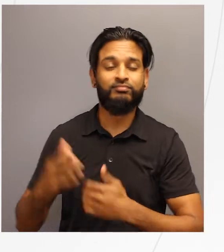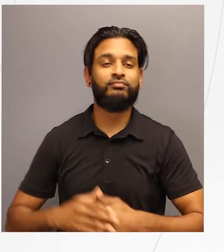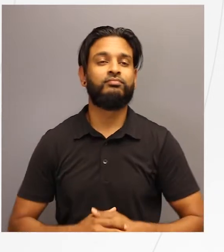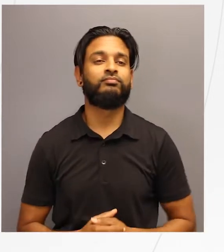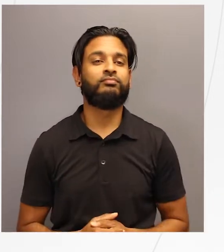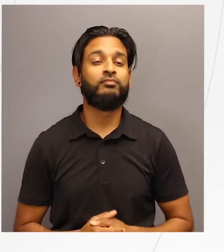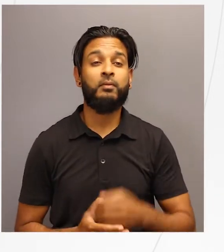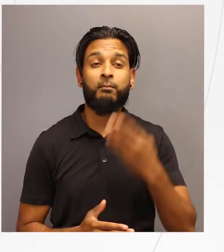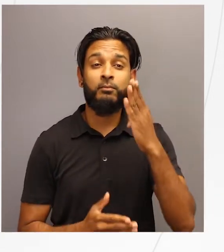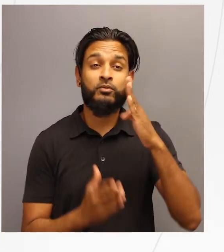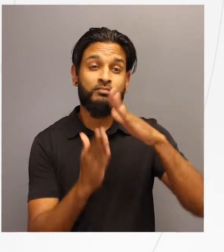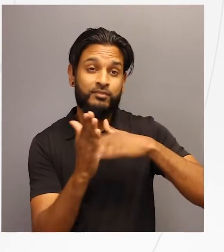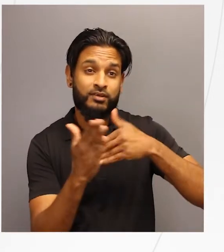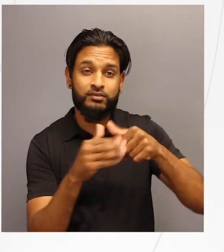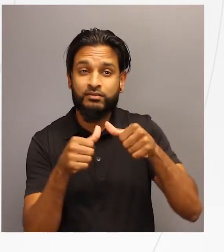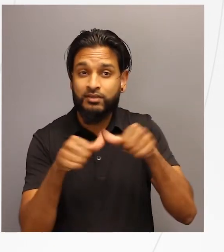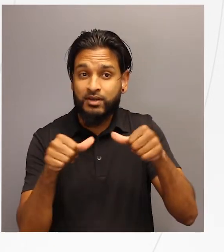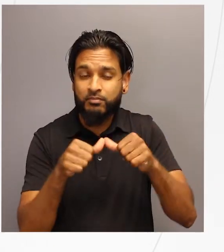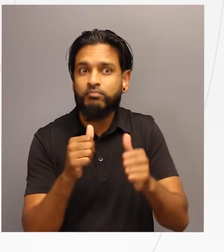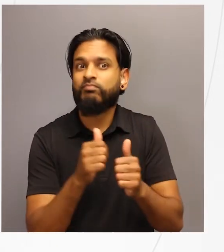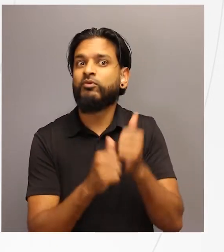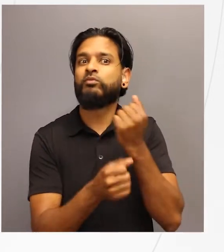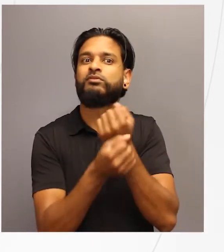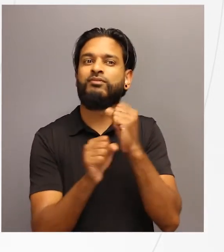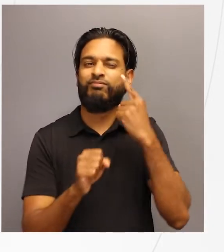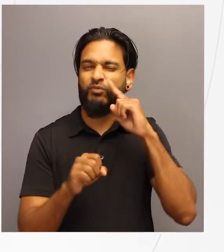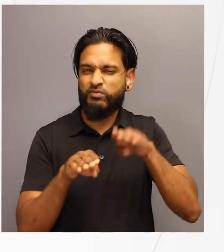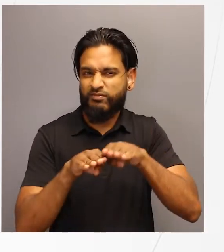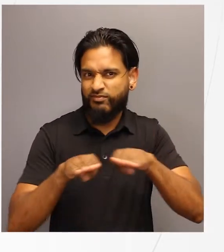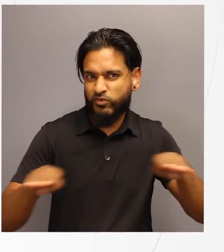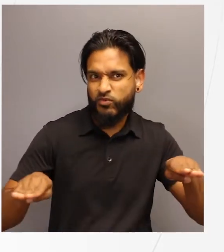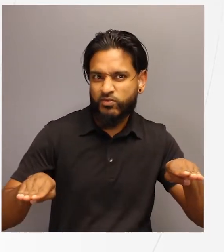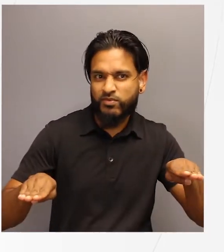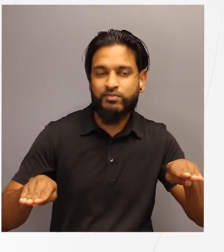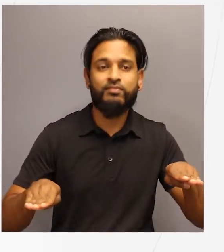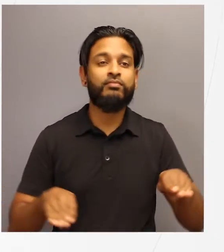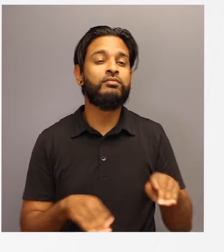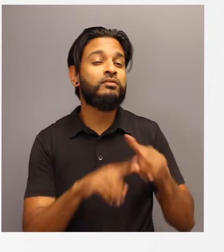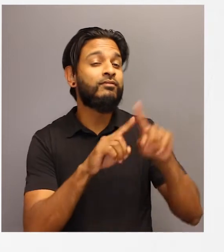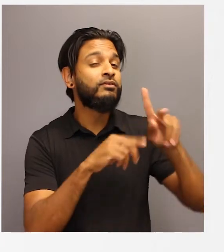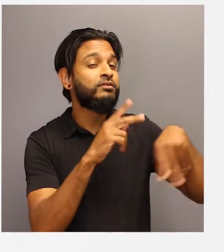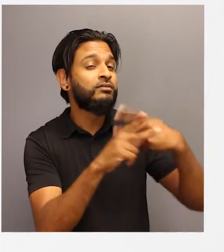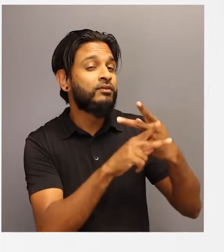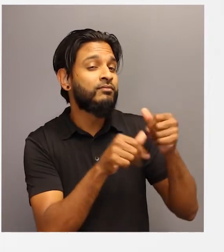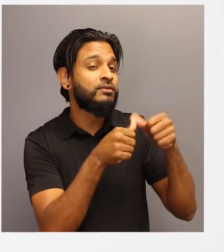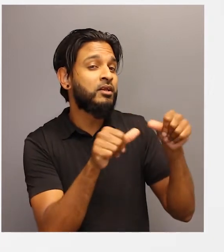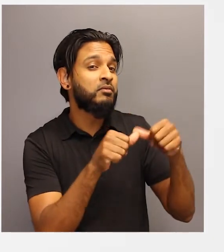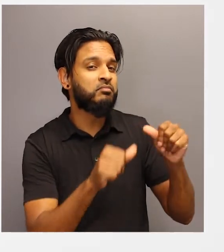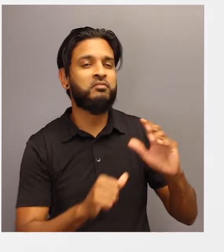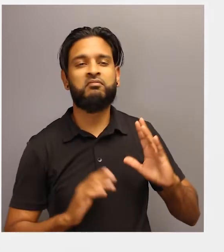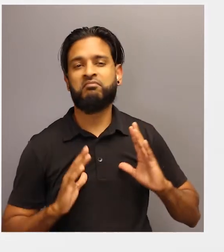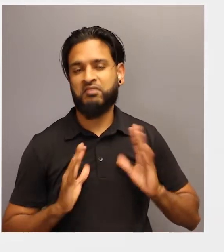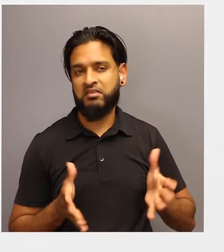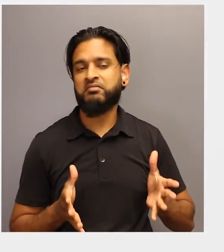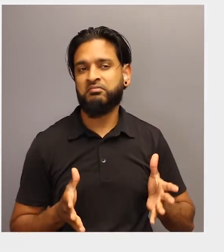tape is the safest for your floors, masking tape or other tape can also be used as an alternative. Next, introduce